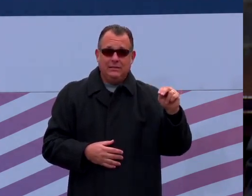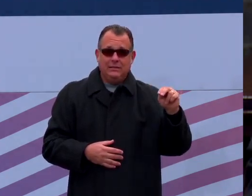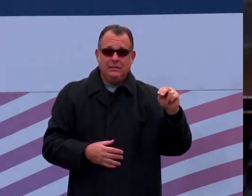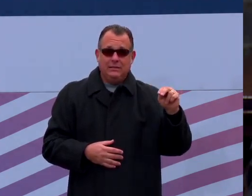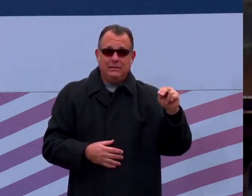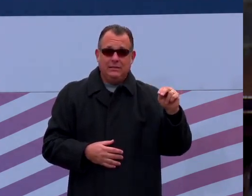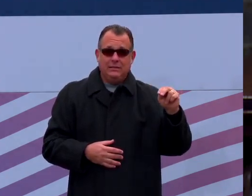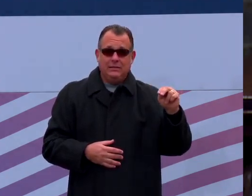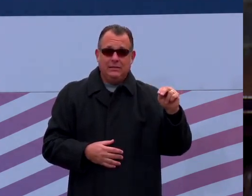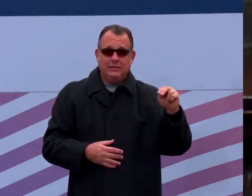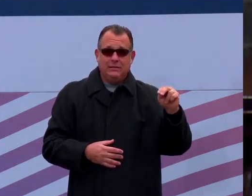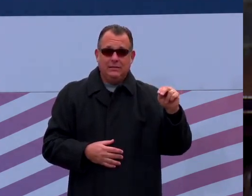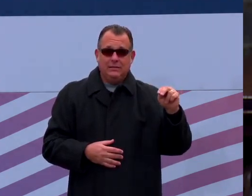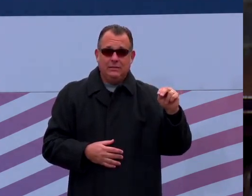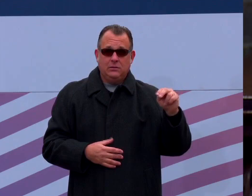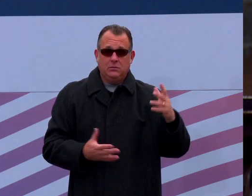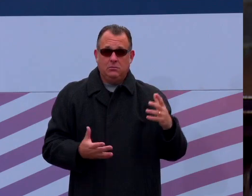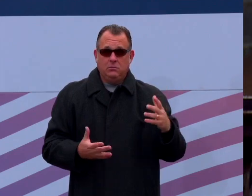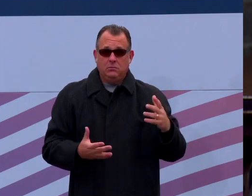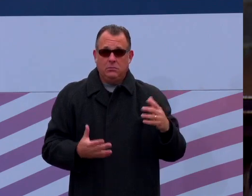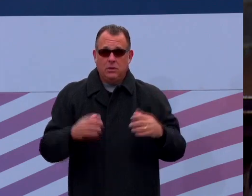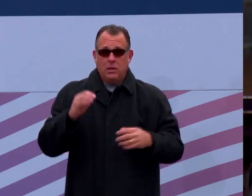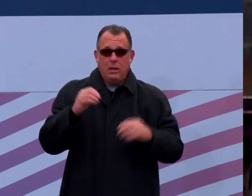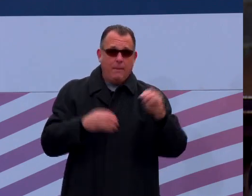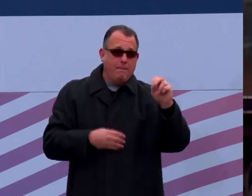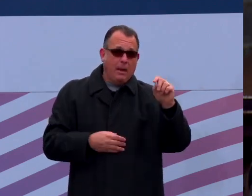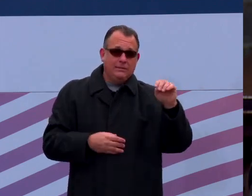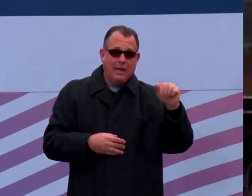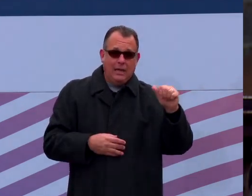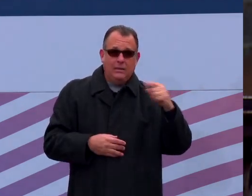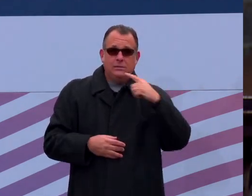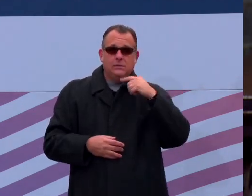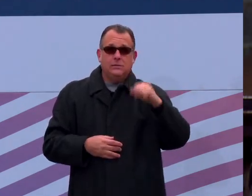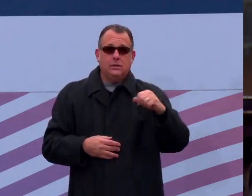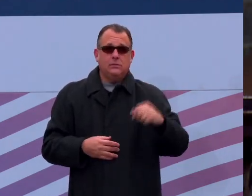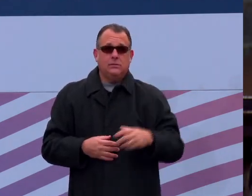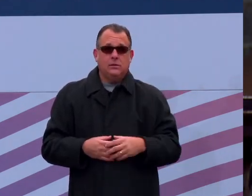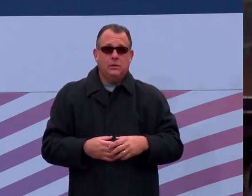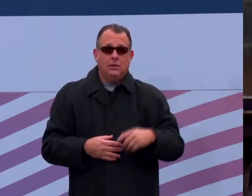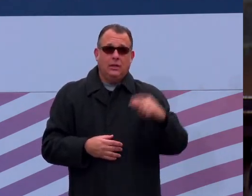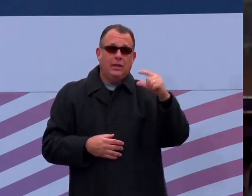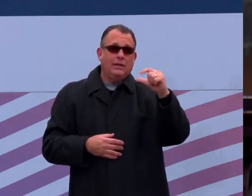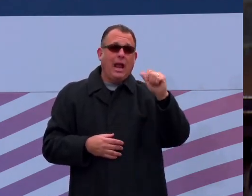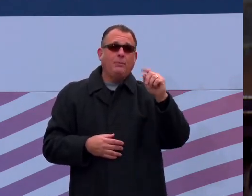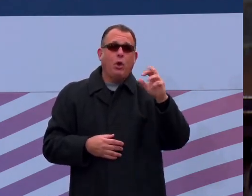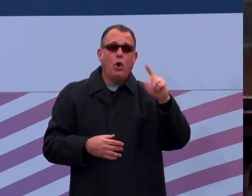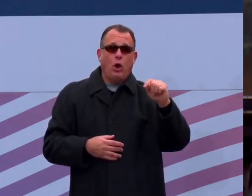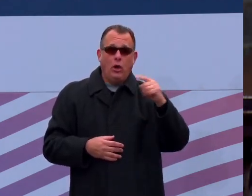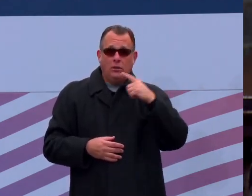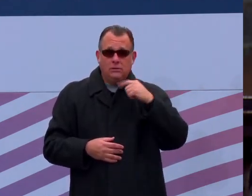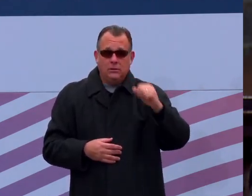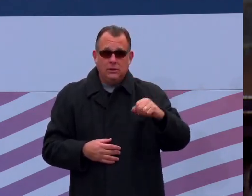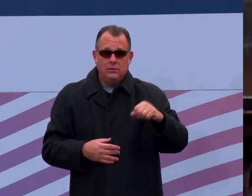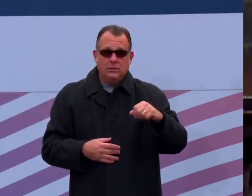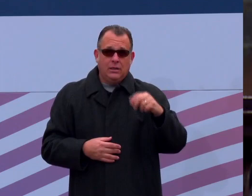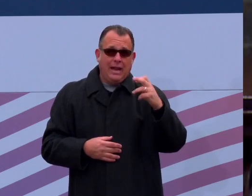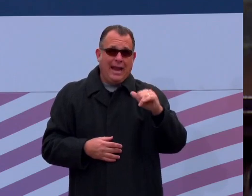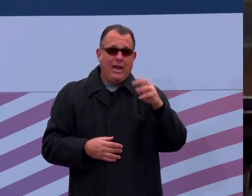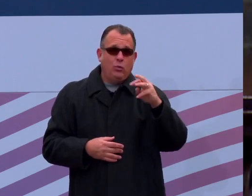Aye. Fontana? Aye. Gebhardt? Aye. Haywood? Aye.